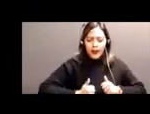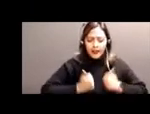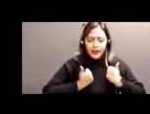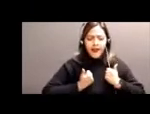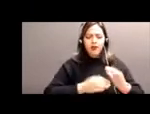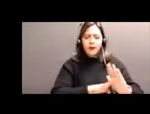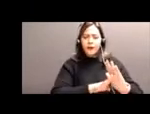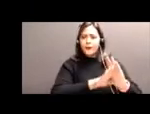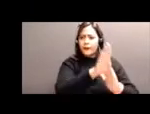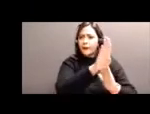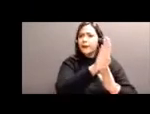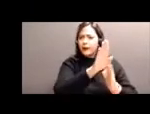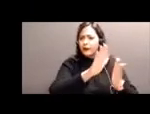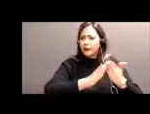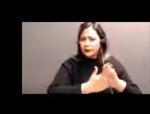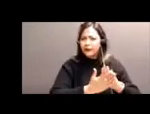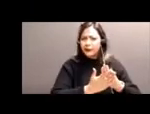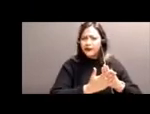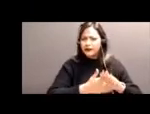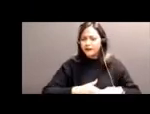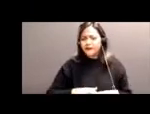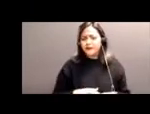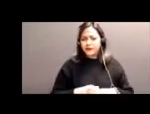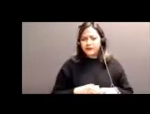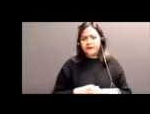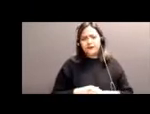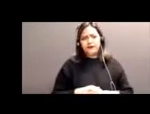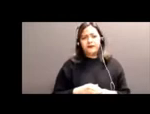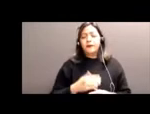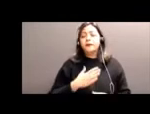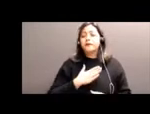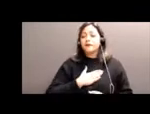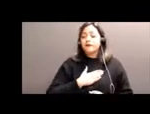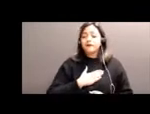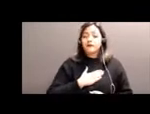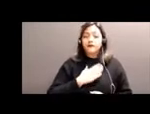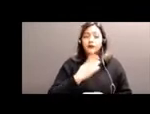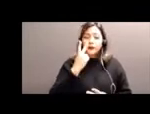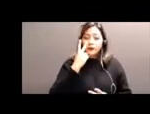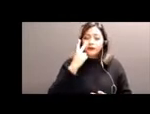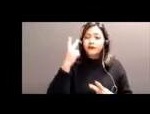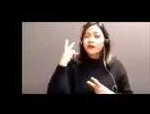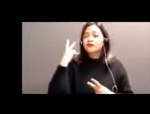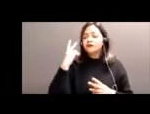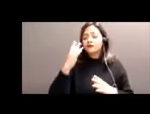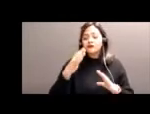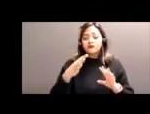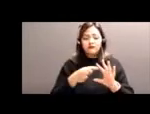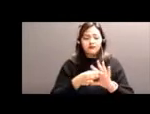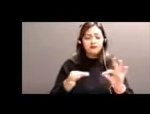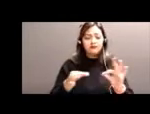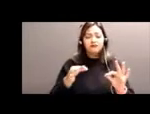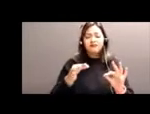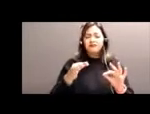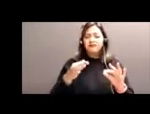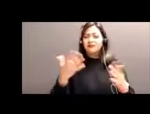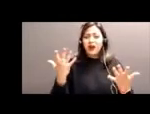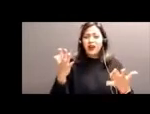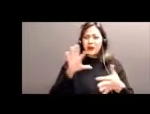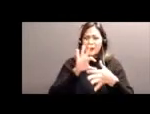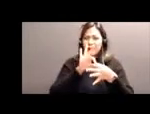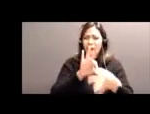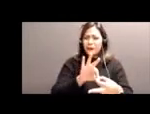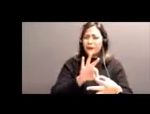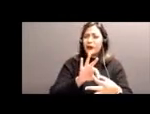And that's what I was just sharing with you. My reflection, my calmness, like many of you, is our water. Our water is our